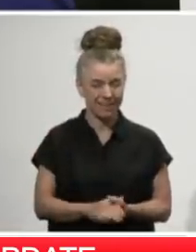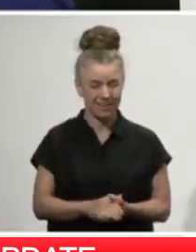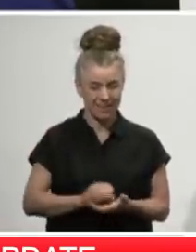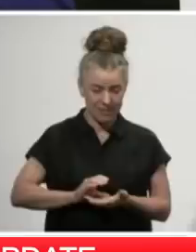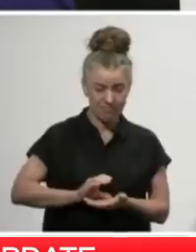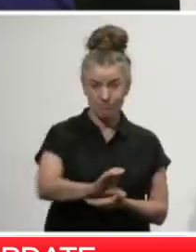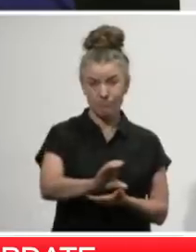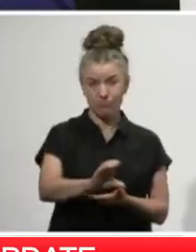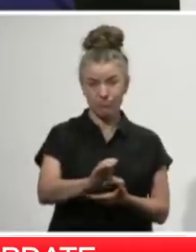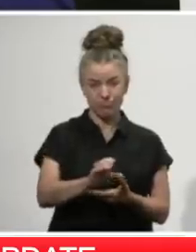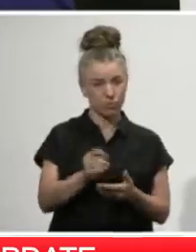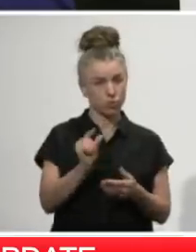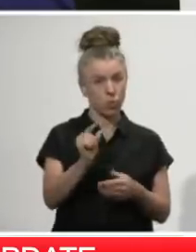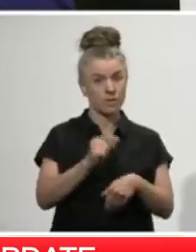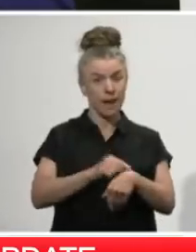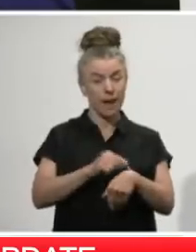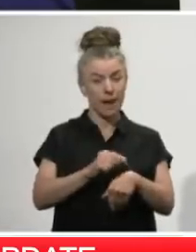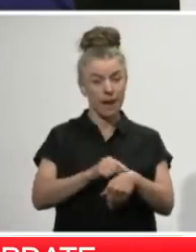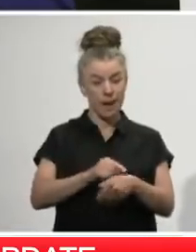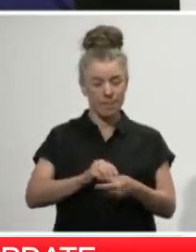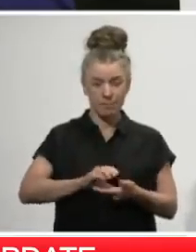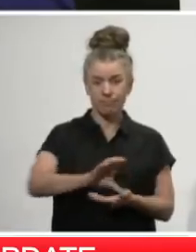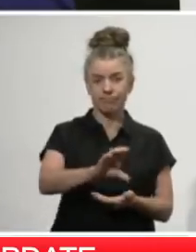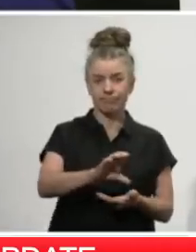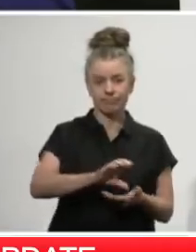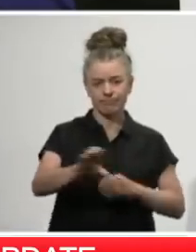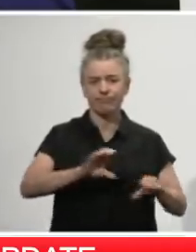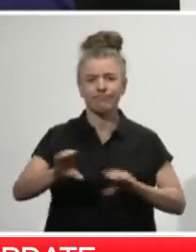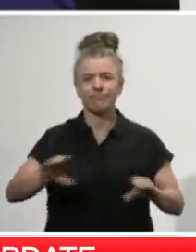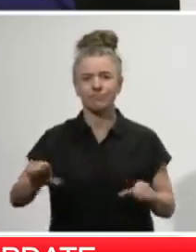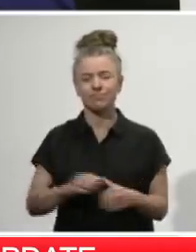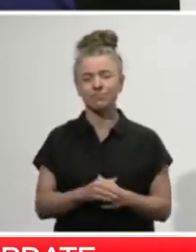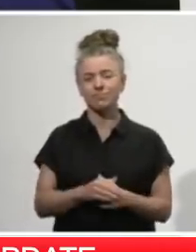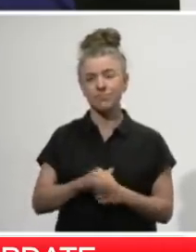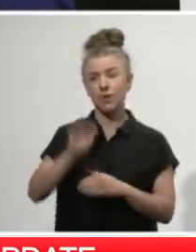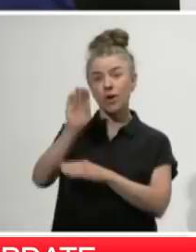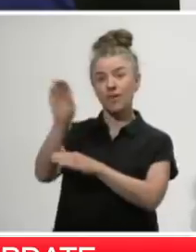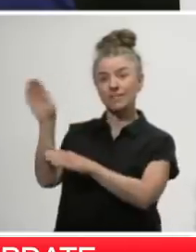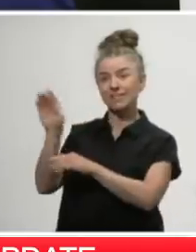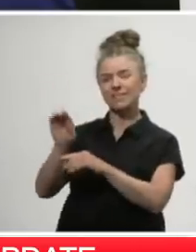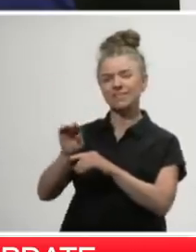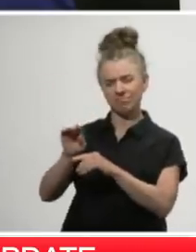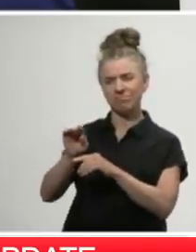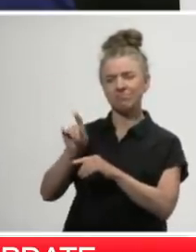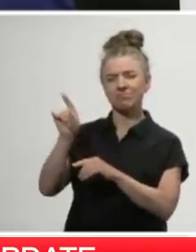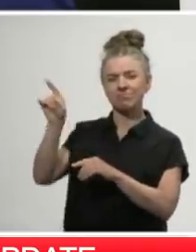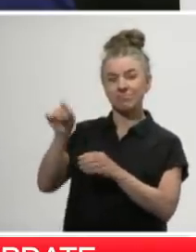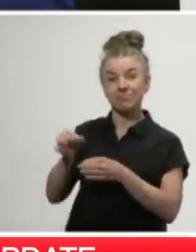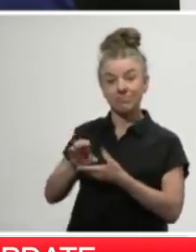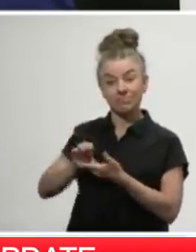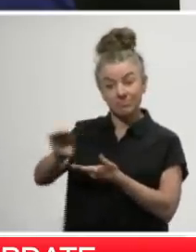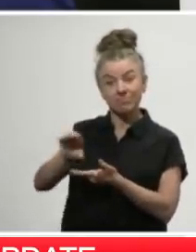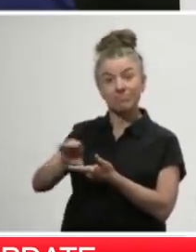out the door in just a few weeks. Particularly when you consider that in a number of other countries, their wage subsidy